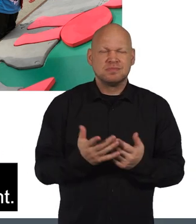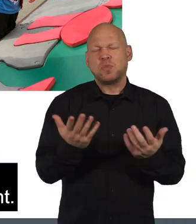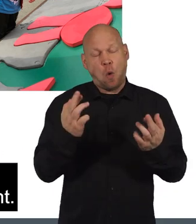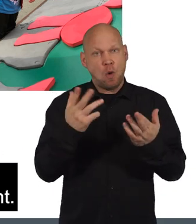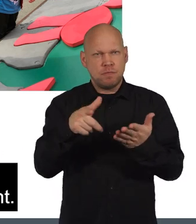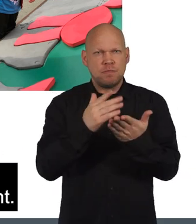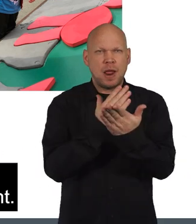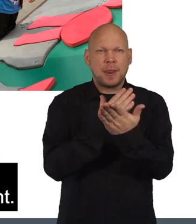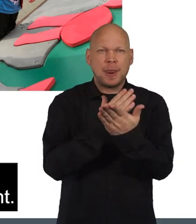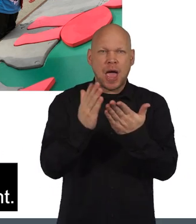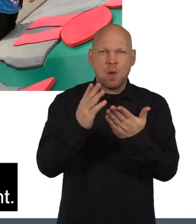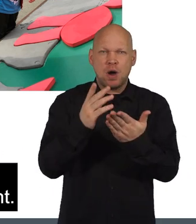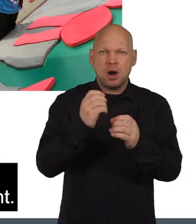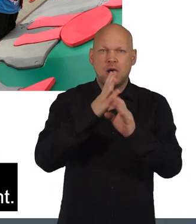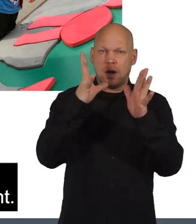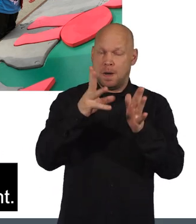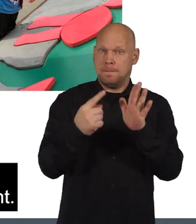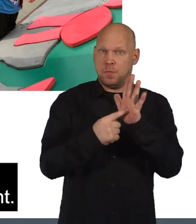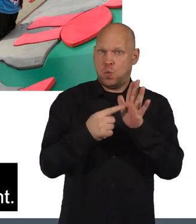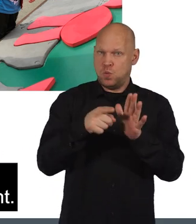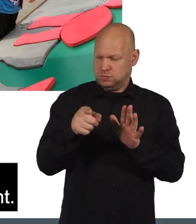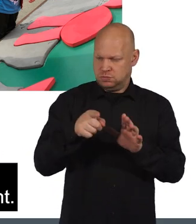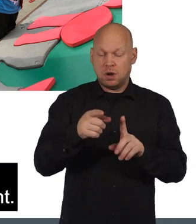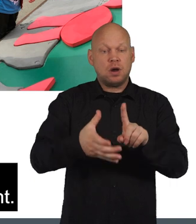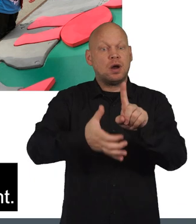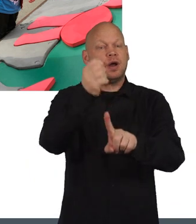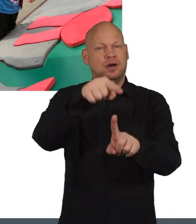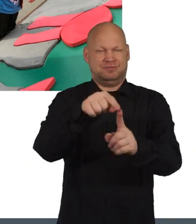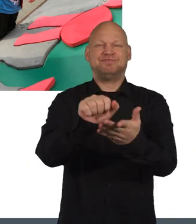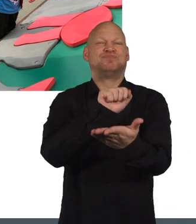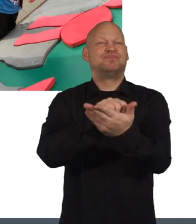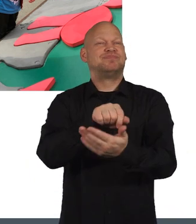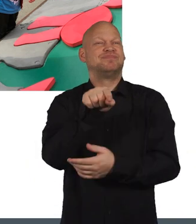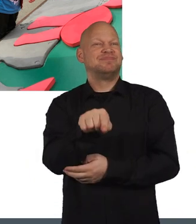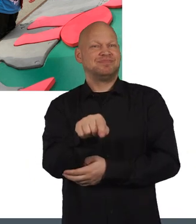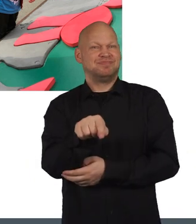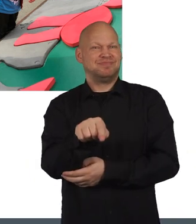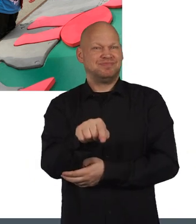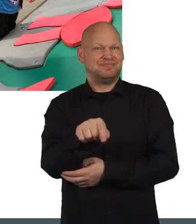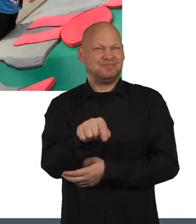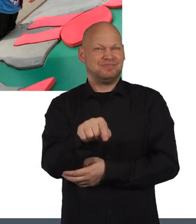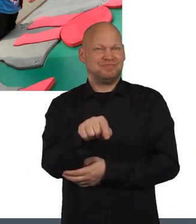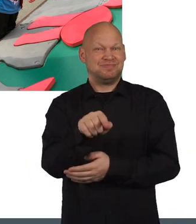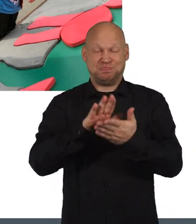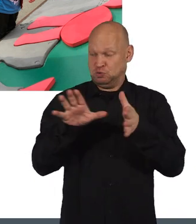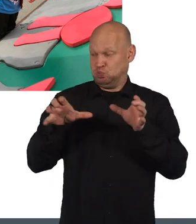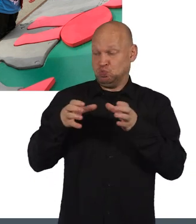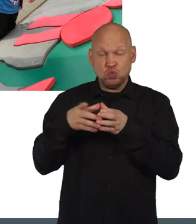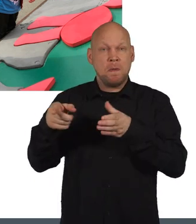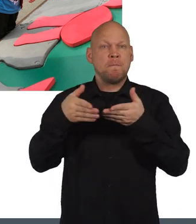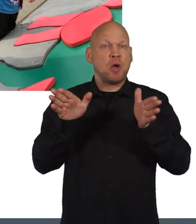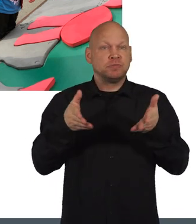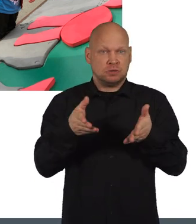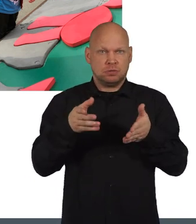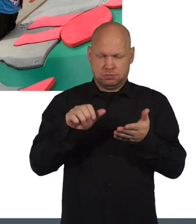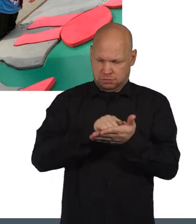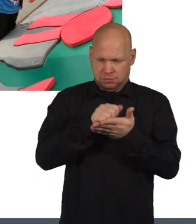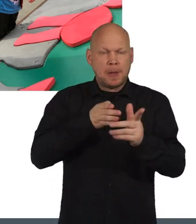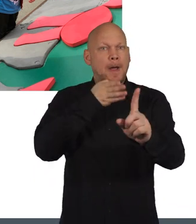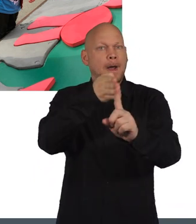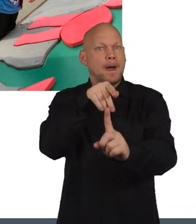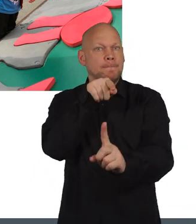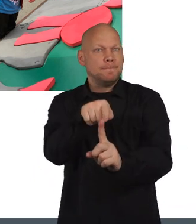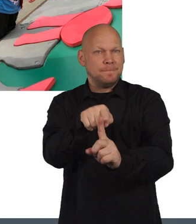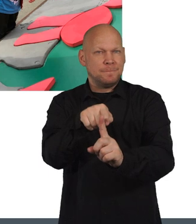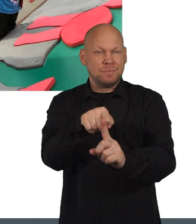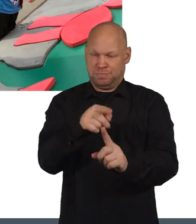Hopefully, it's a bit clearer now why it's important to get the outcome right. It gives your group and the public service authority a goal to aim for